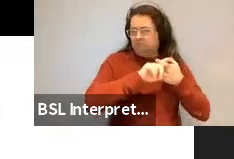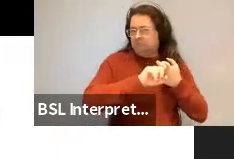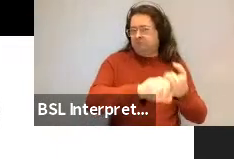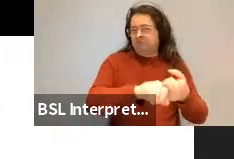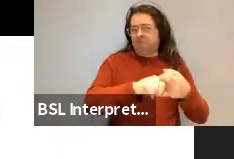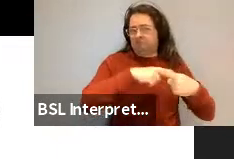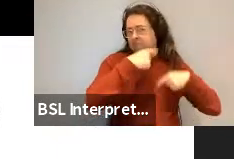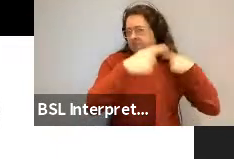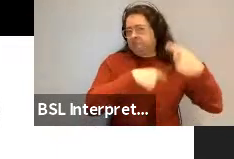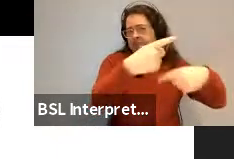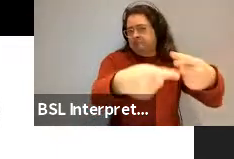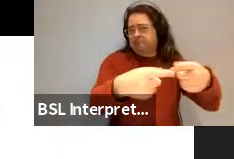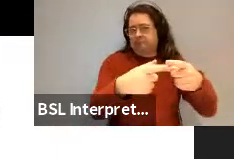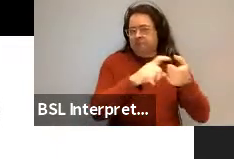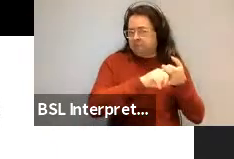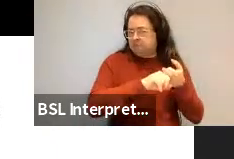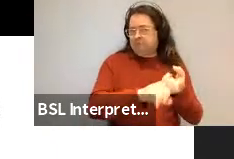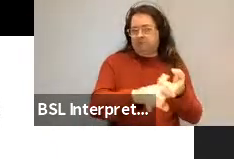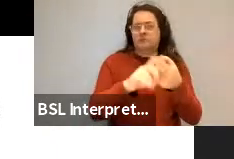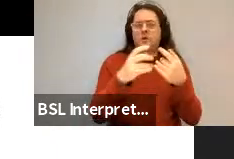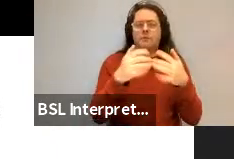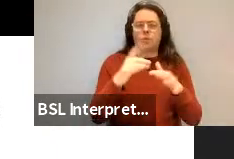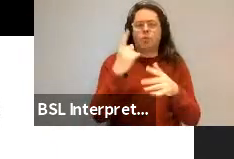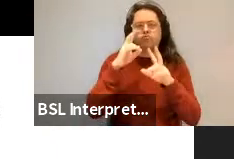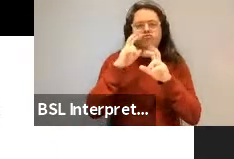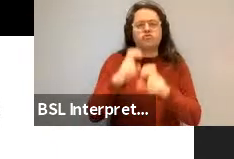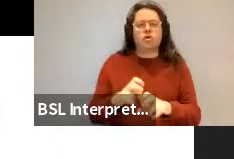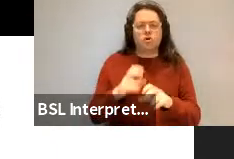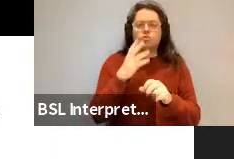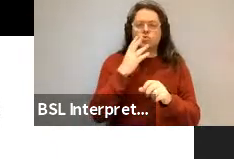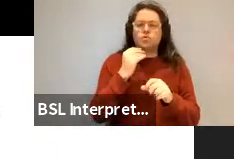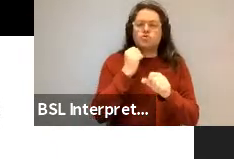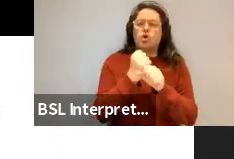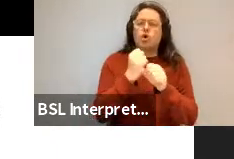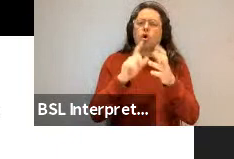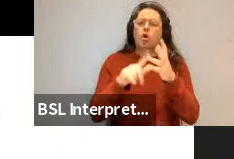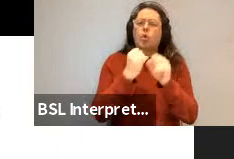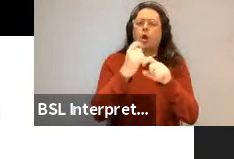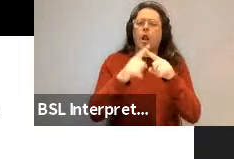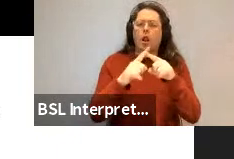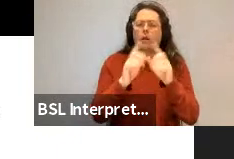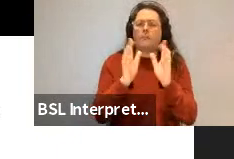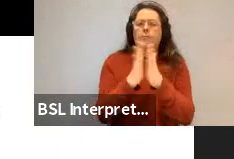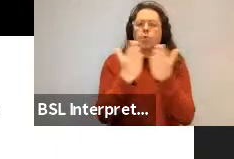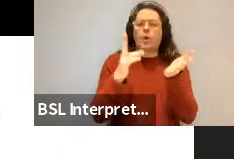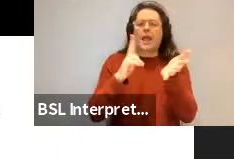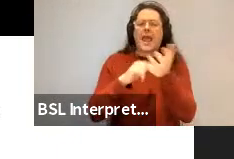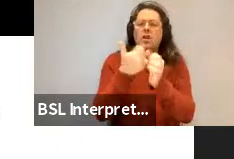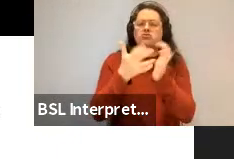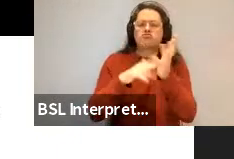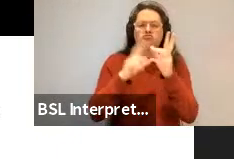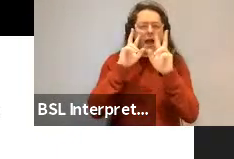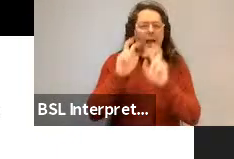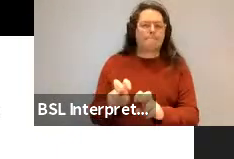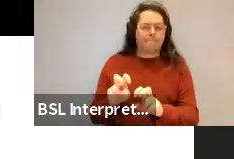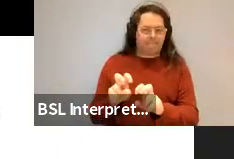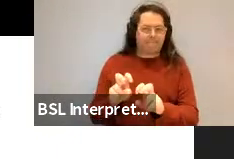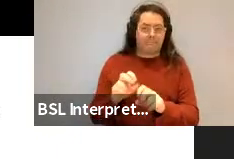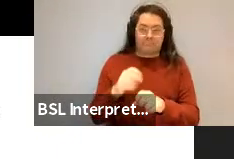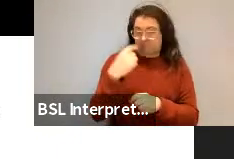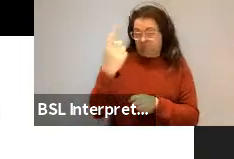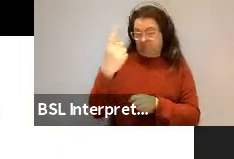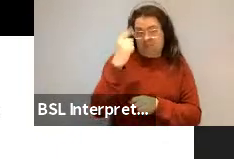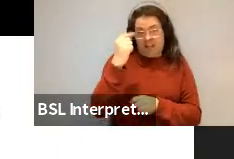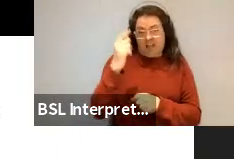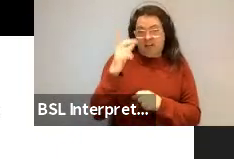So I'm going to tell you about a little study that used Google Books ngram viewer. So you can do this yourself. You